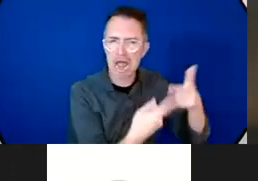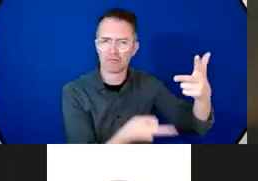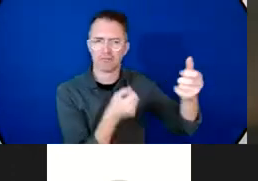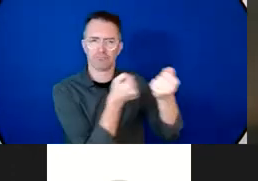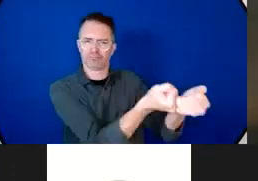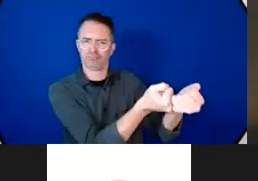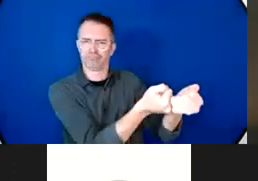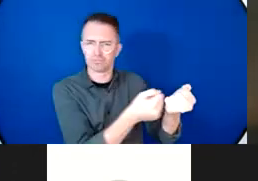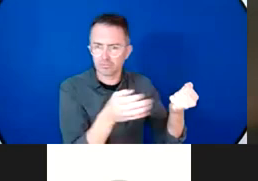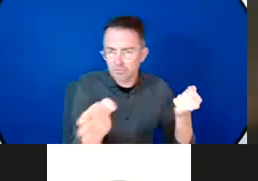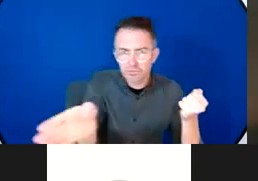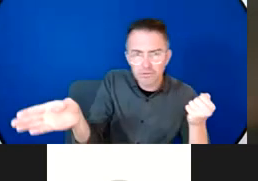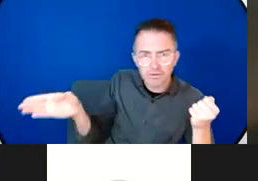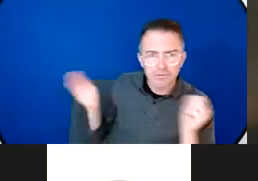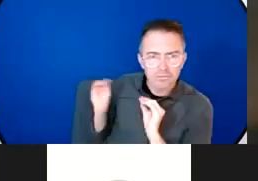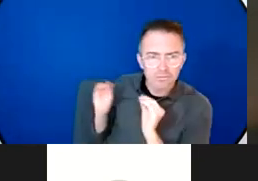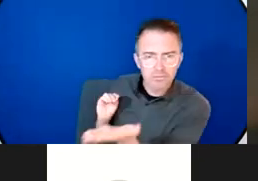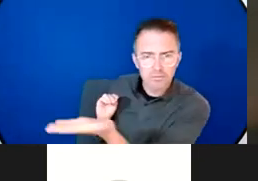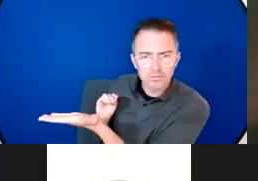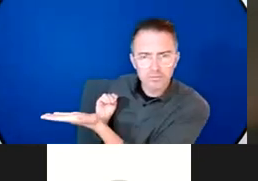to mobilize finance for adaptation we